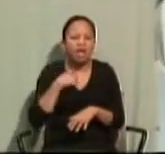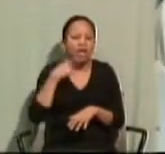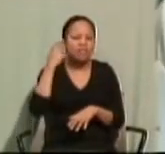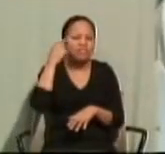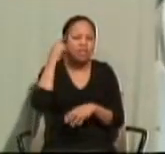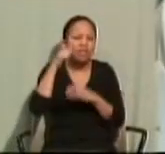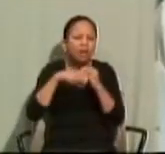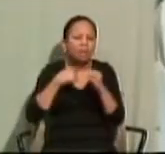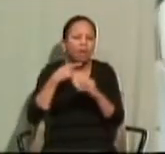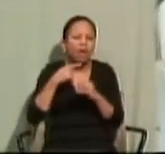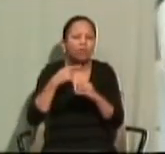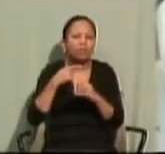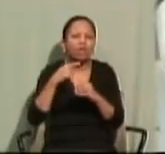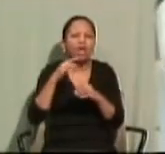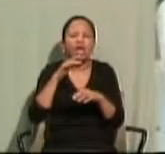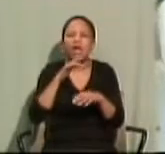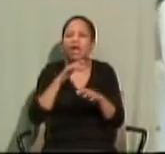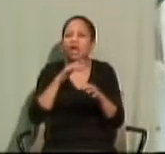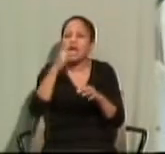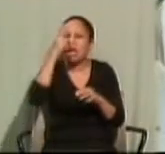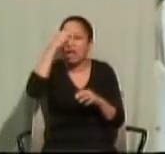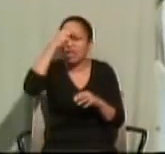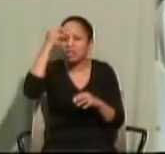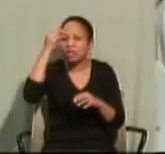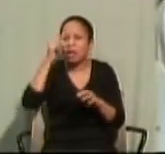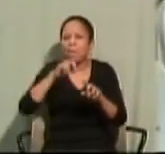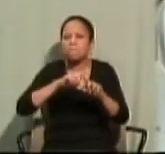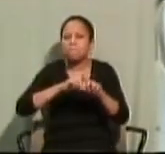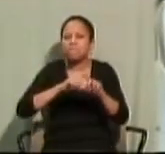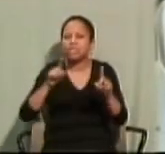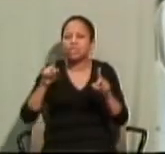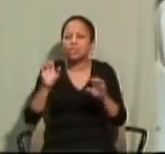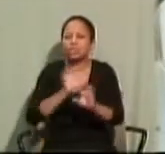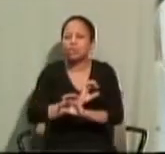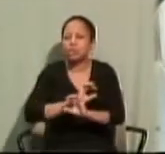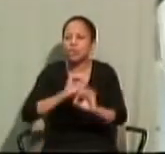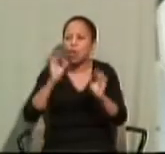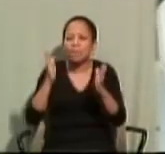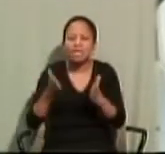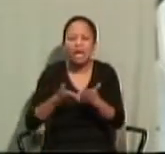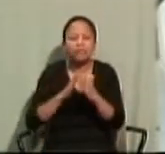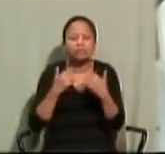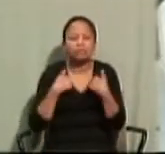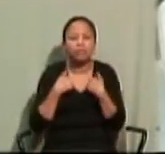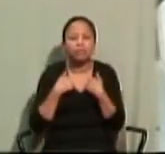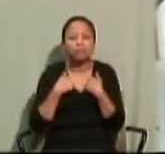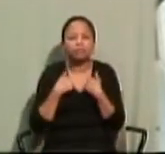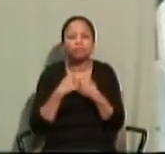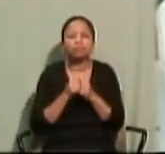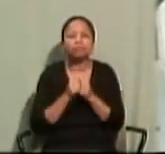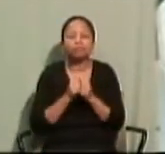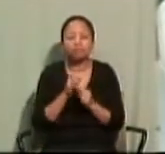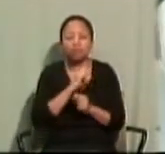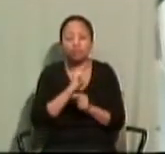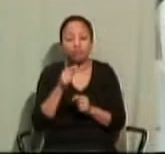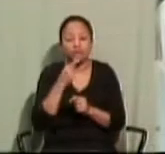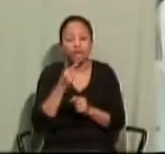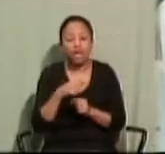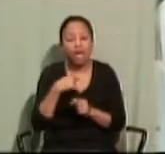but no one asked me. so I said, well, I am asking you now,